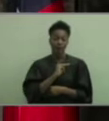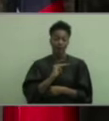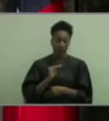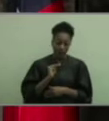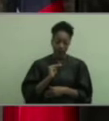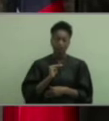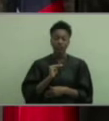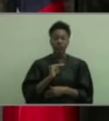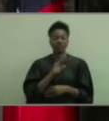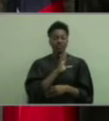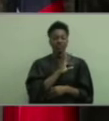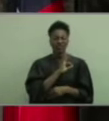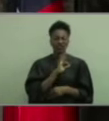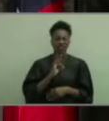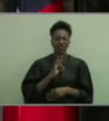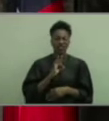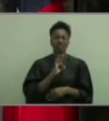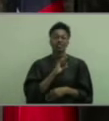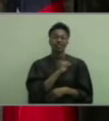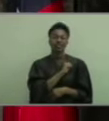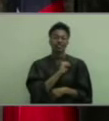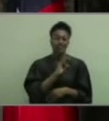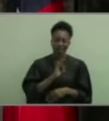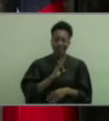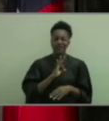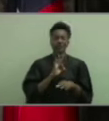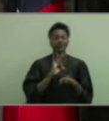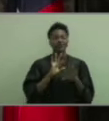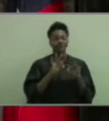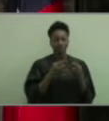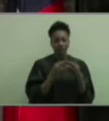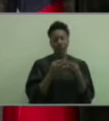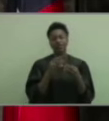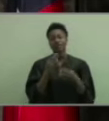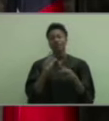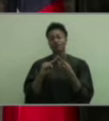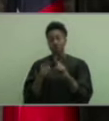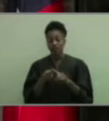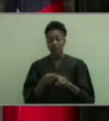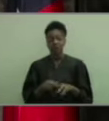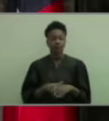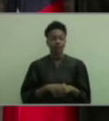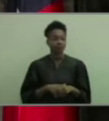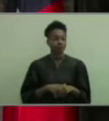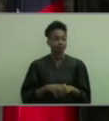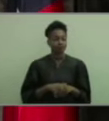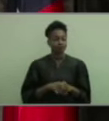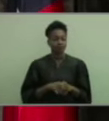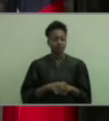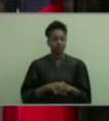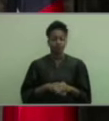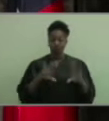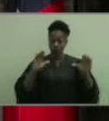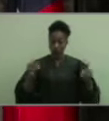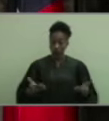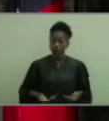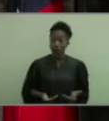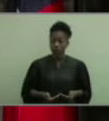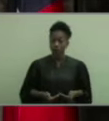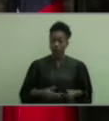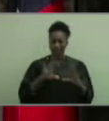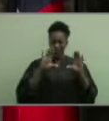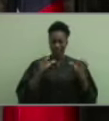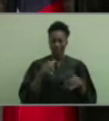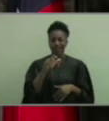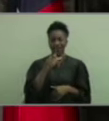Handy, Faculty, Staff, Family, and Friends. I would like to start off by welcoming you all to the HVJ Class of 2020